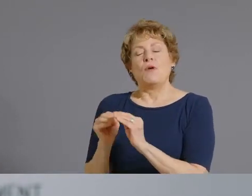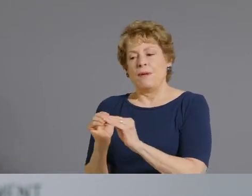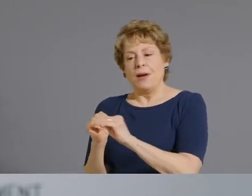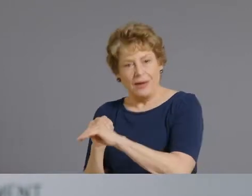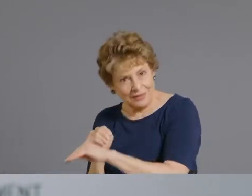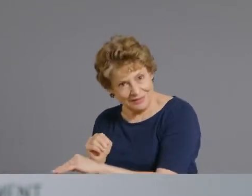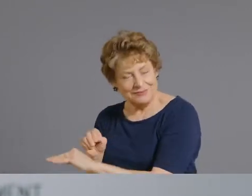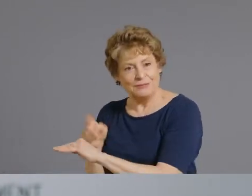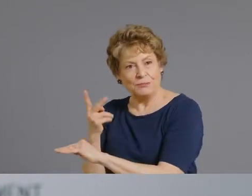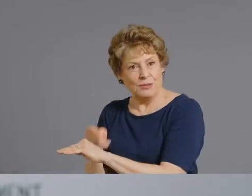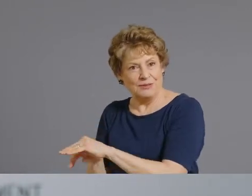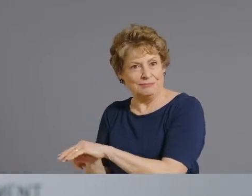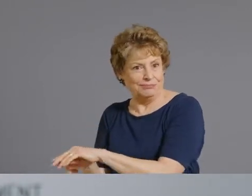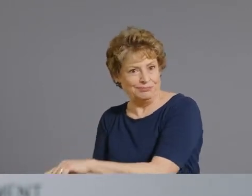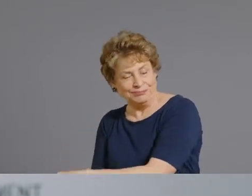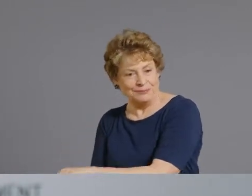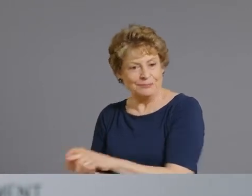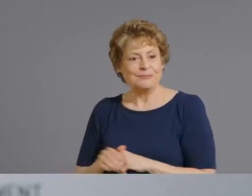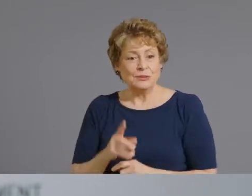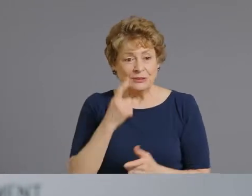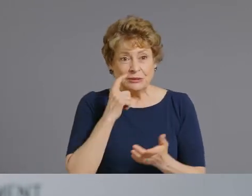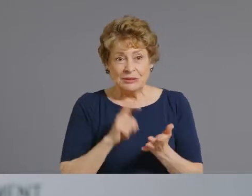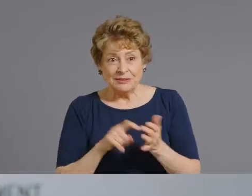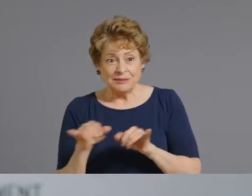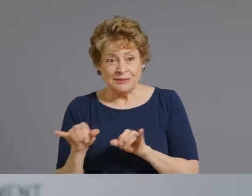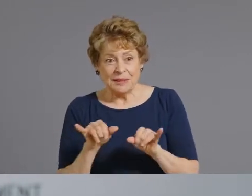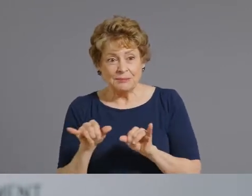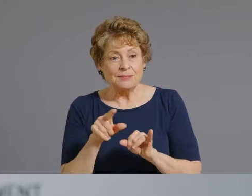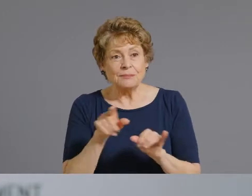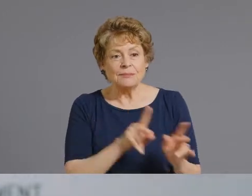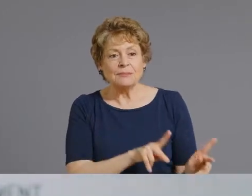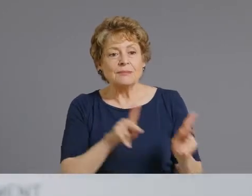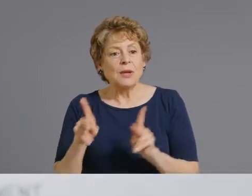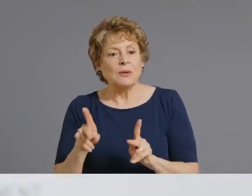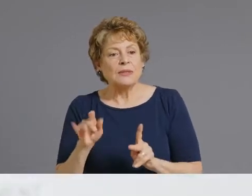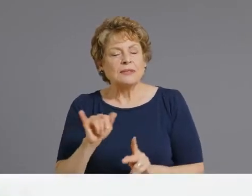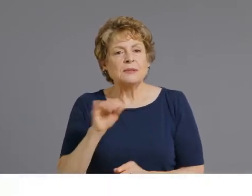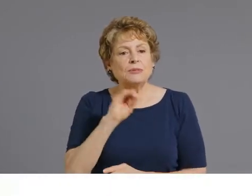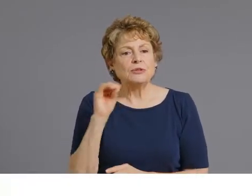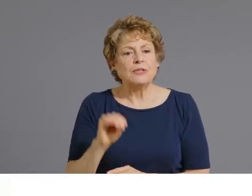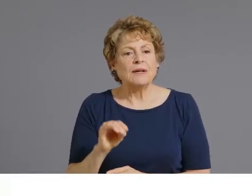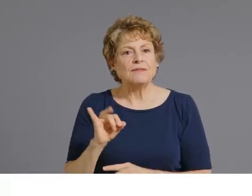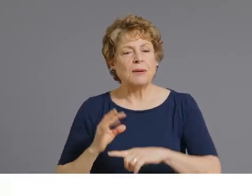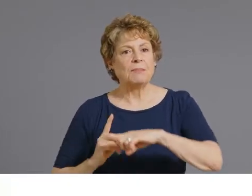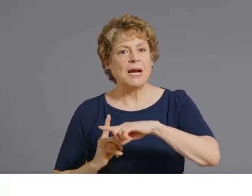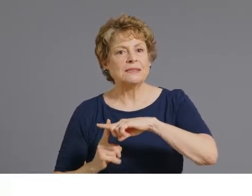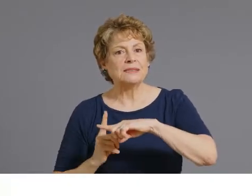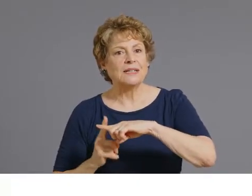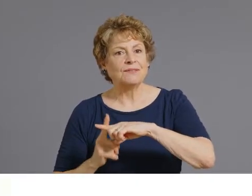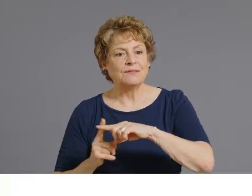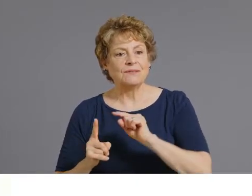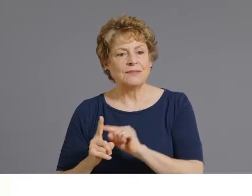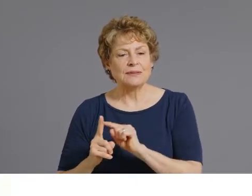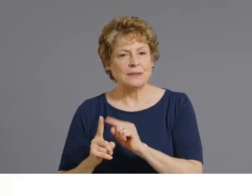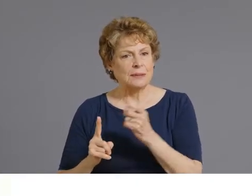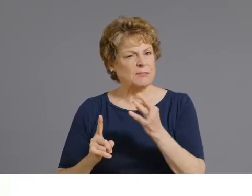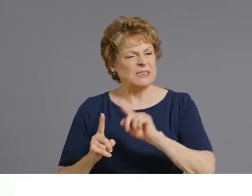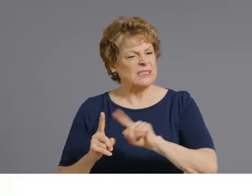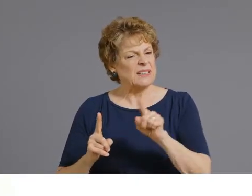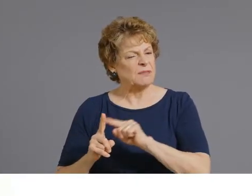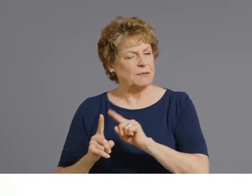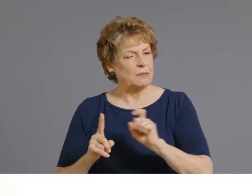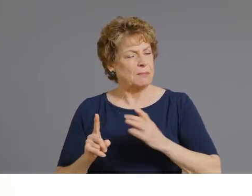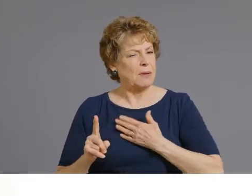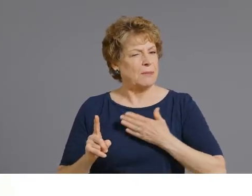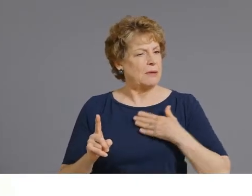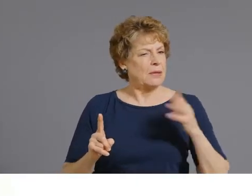We are seeing the same trend in our percent positivity. So this looks a little bit different than what's on our website, but this